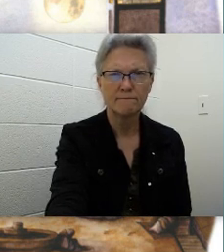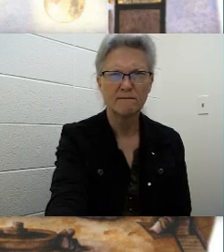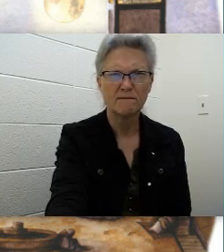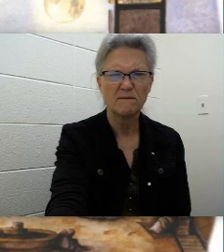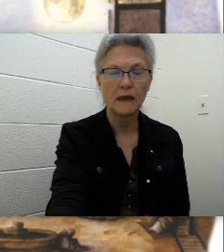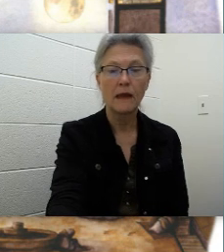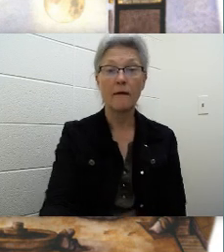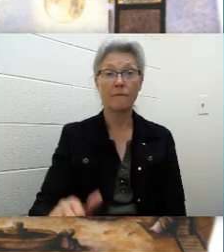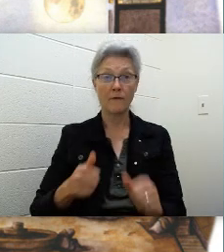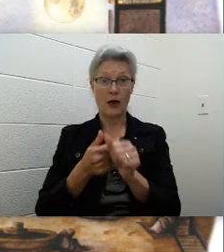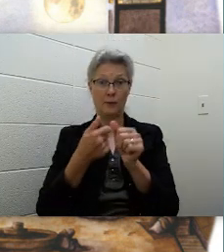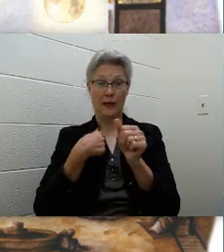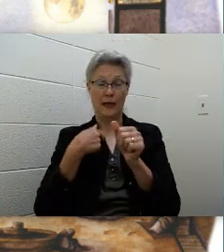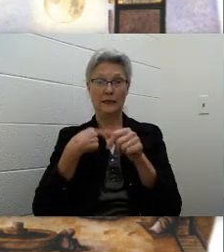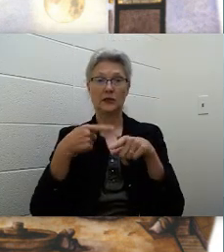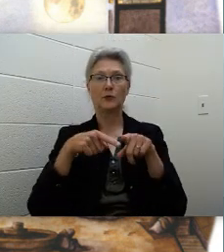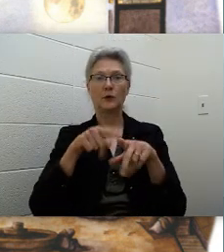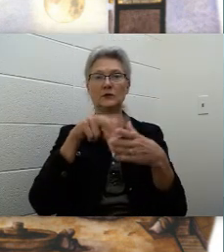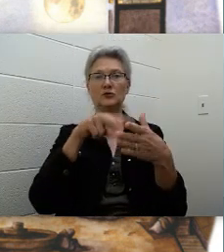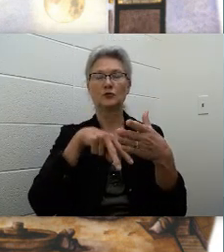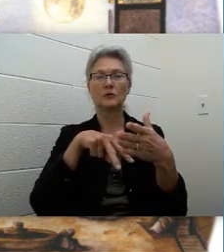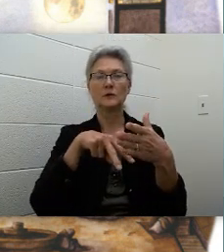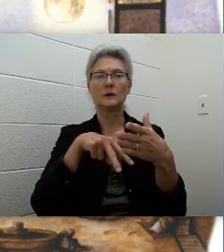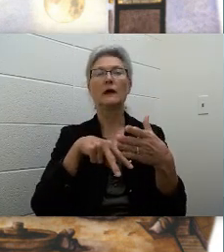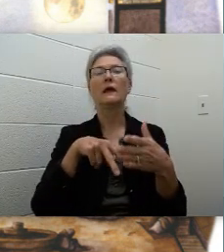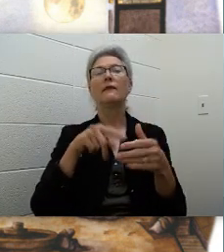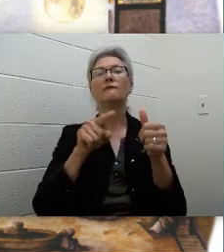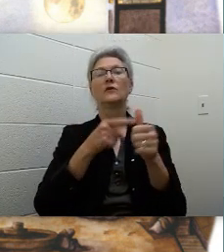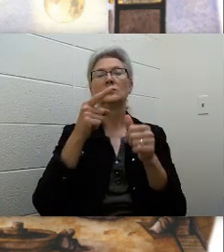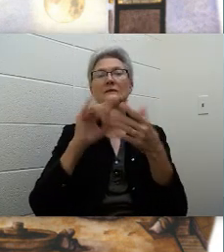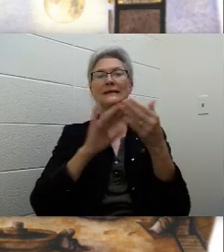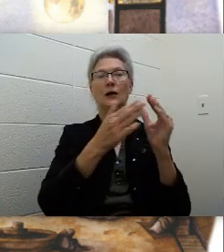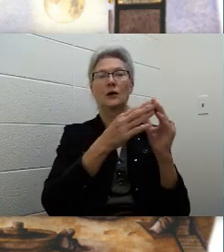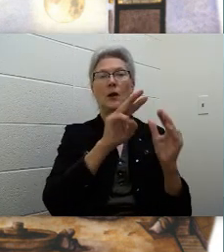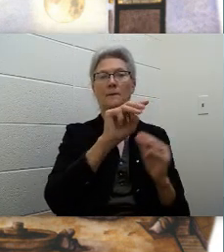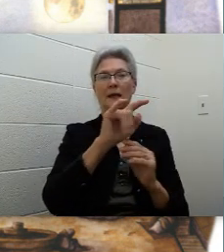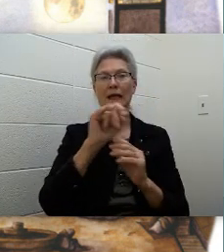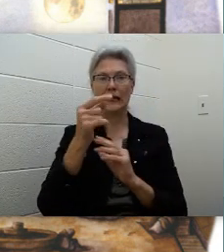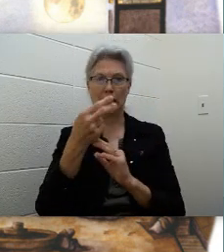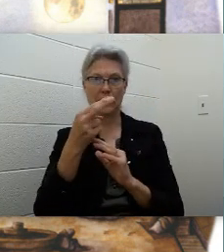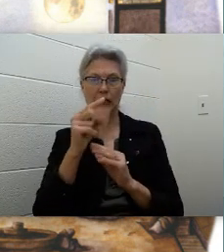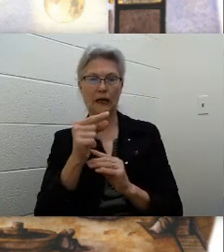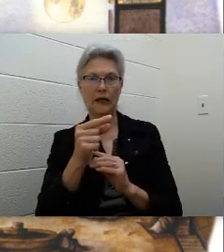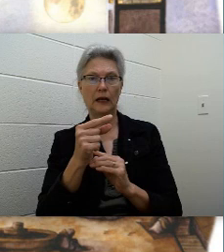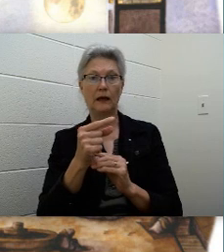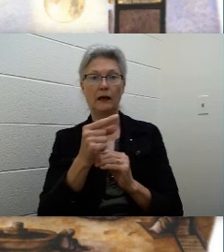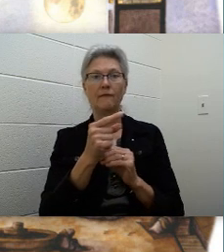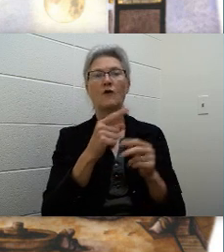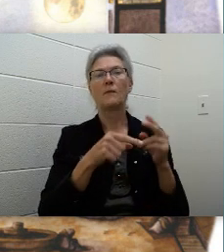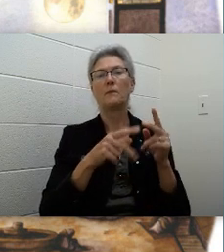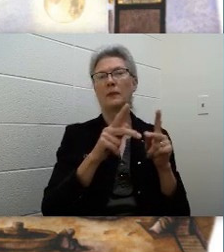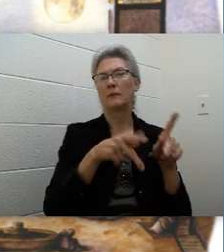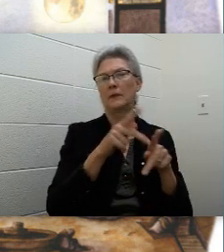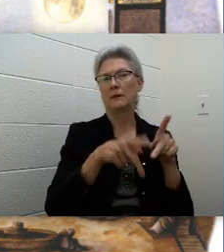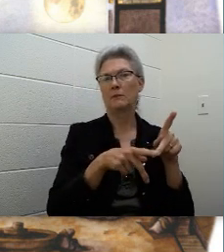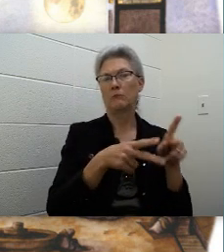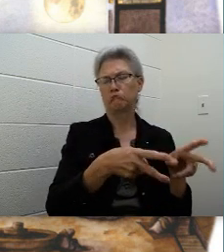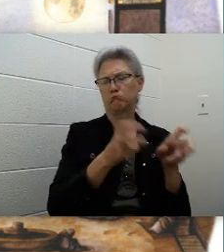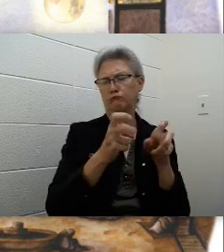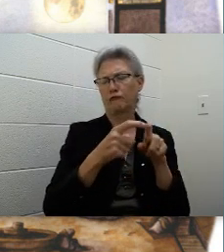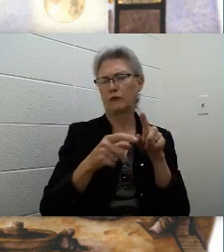All along as I read the story of the first town meeting. This is an excerpt from The People of Sparks